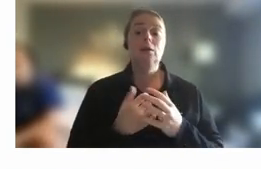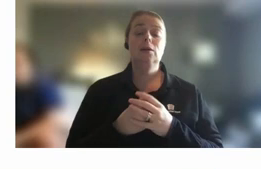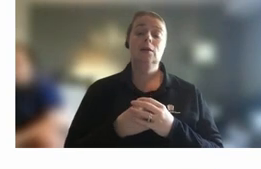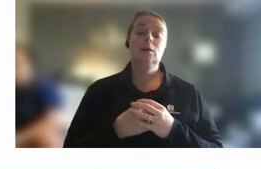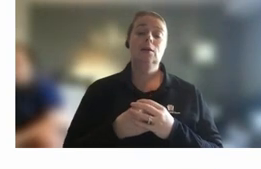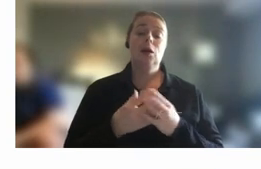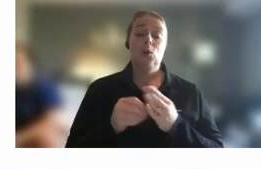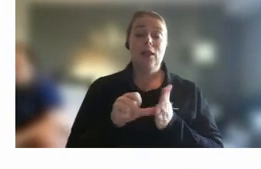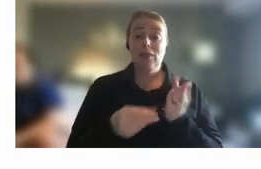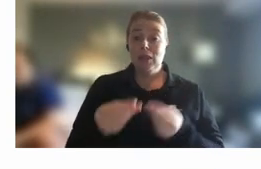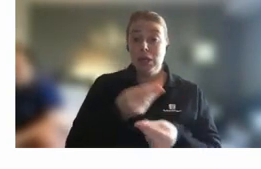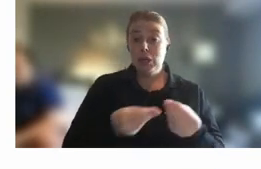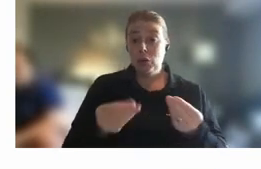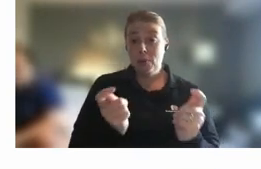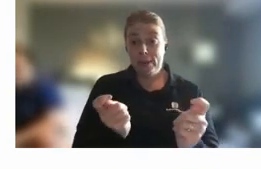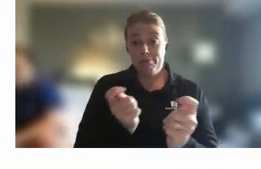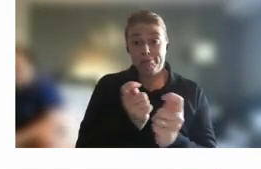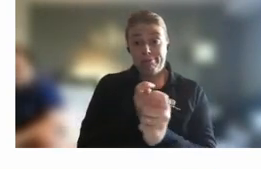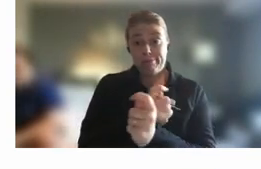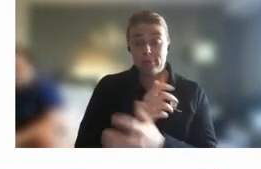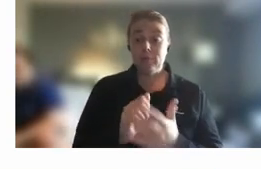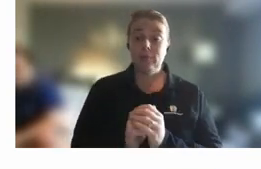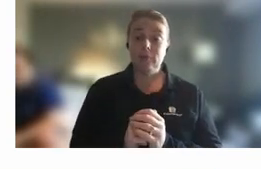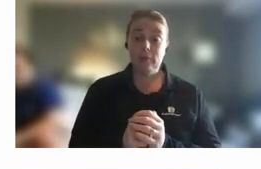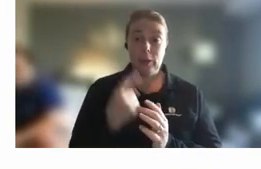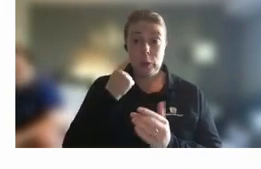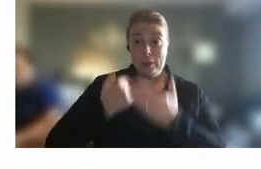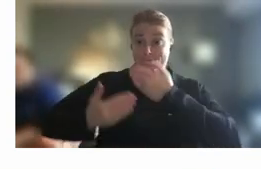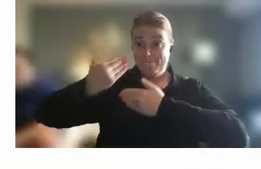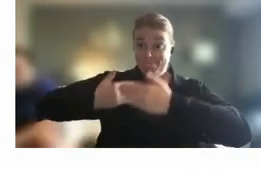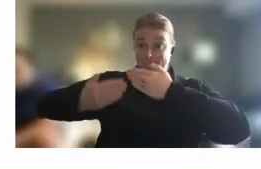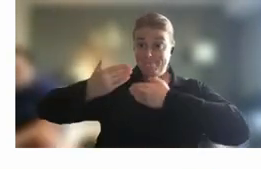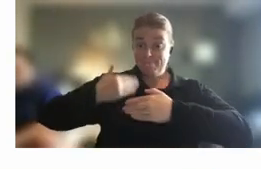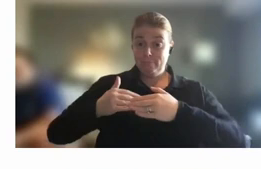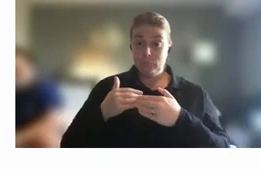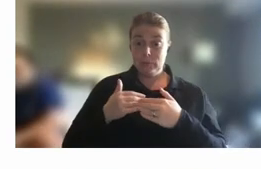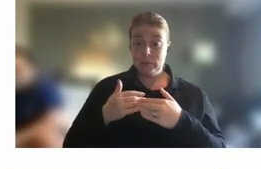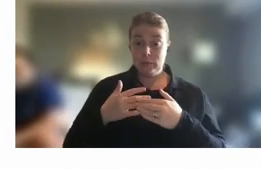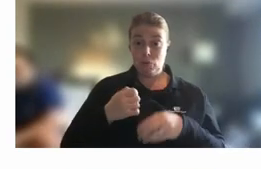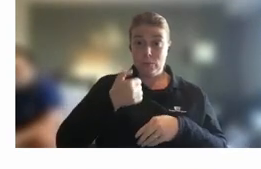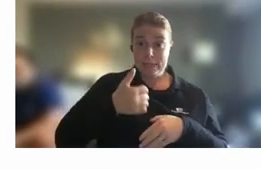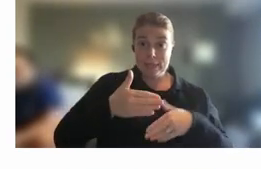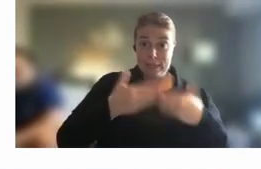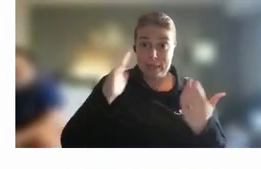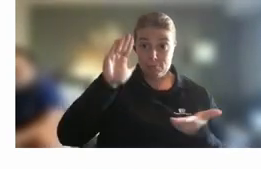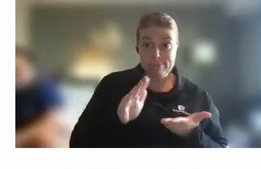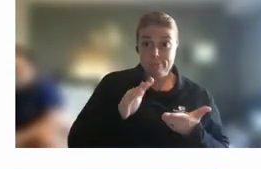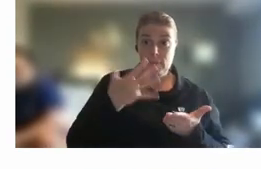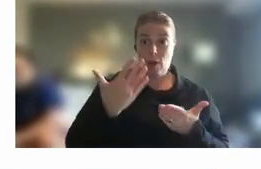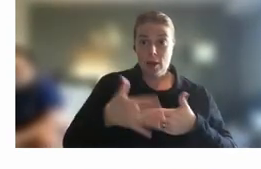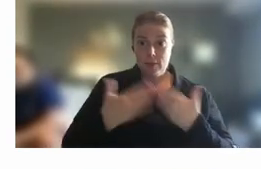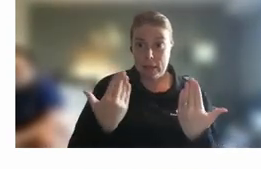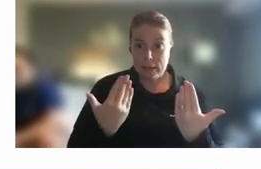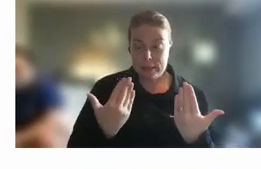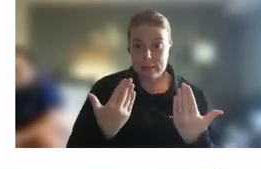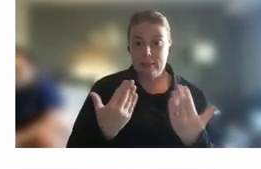economy perhaps makes that shift you know there were when you look at the history of this um you know moving from six days to five days you know there was a broader sort of shift there